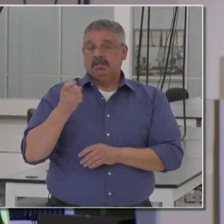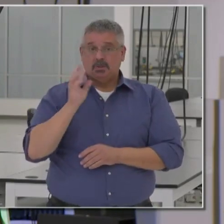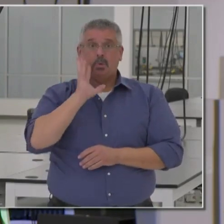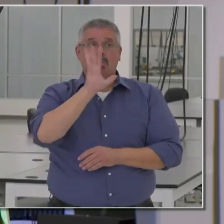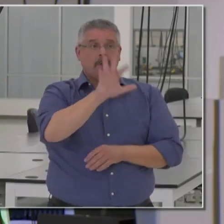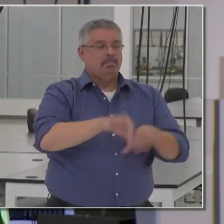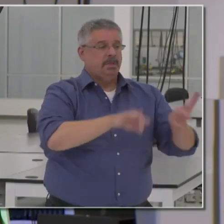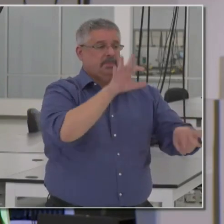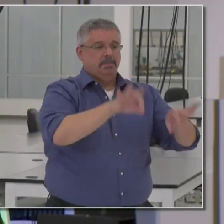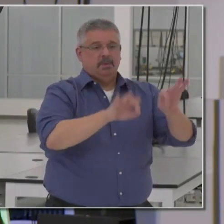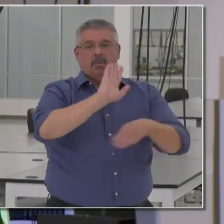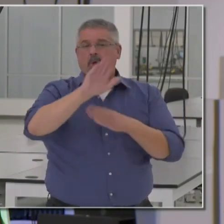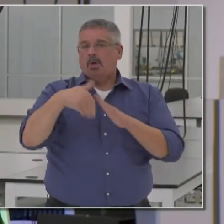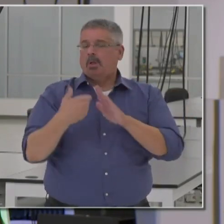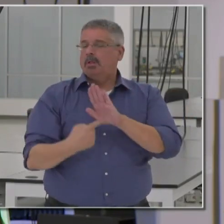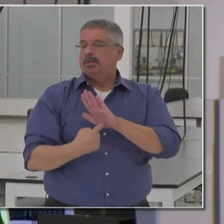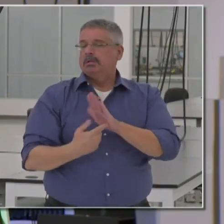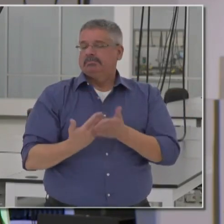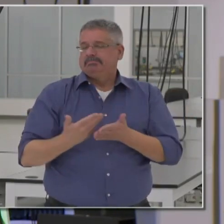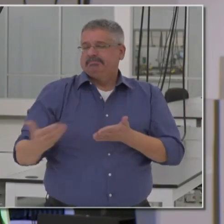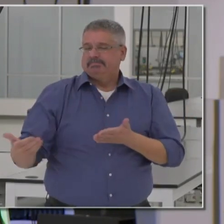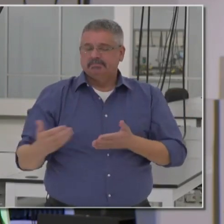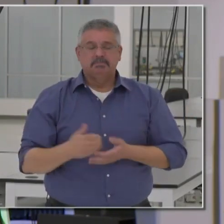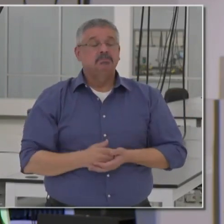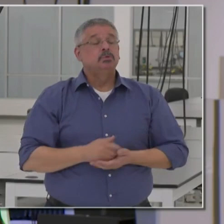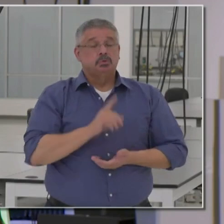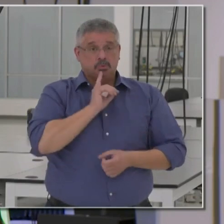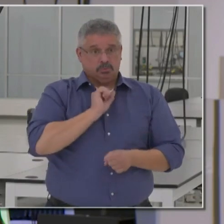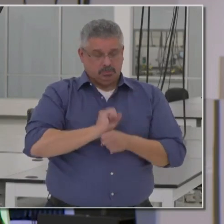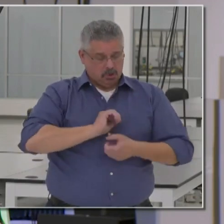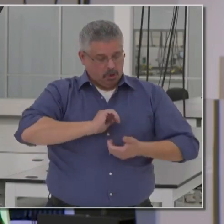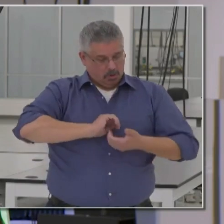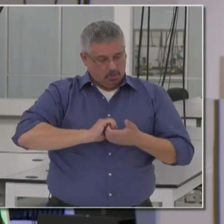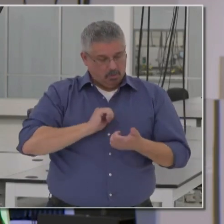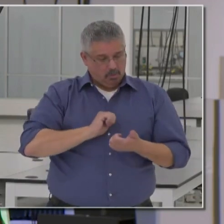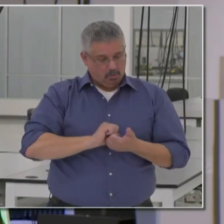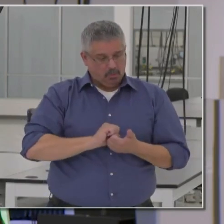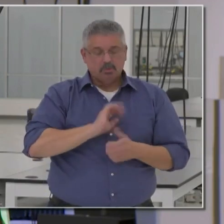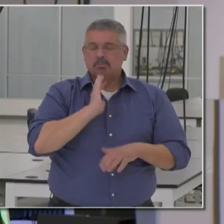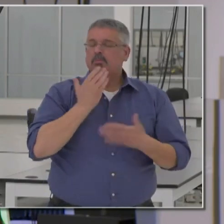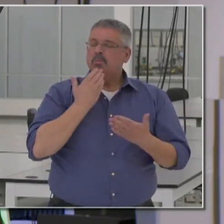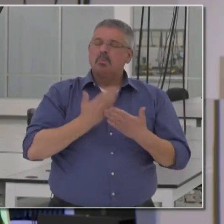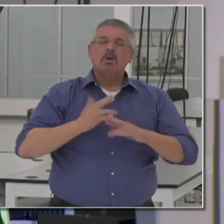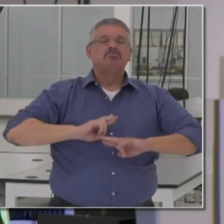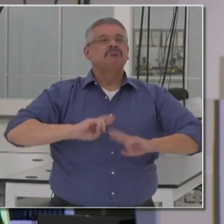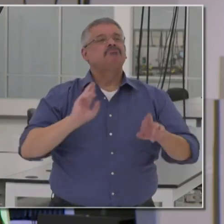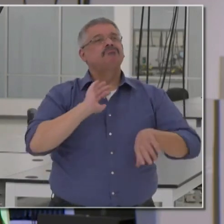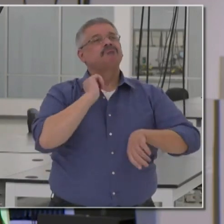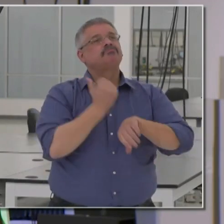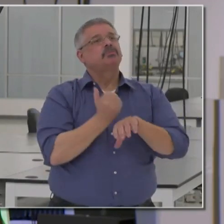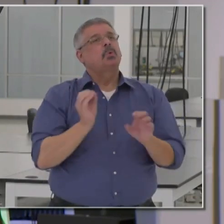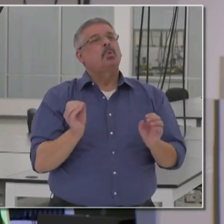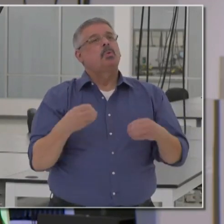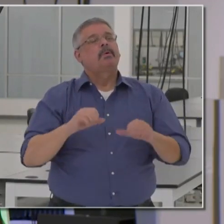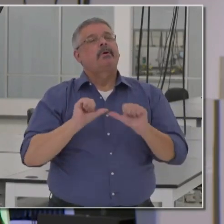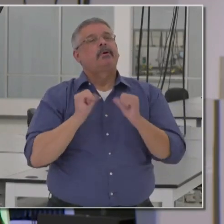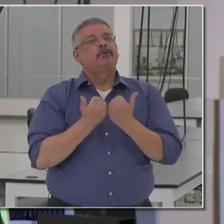collect the samples. So true partnerships, partnerships with well-established organizations